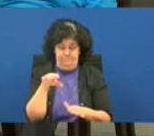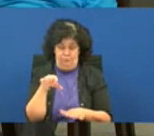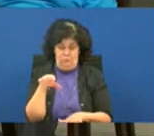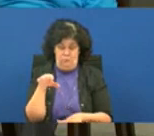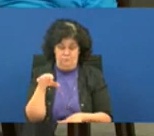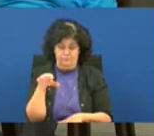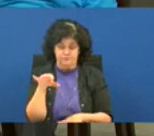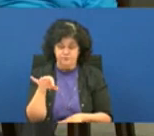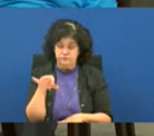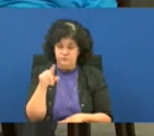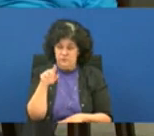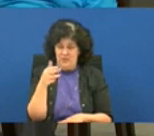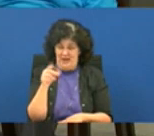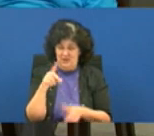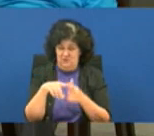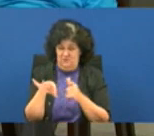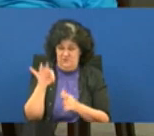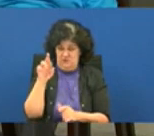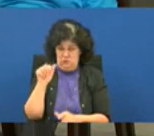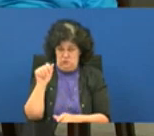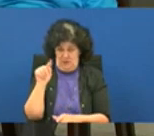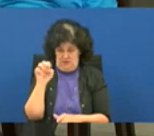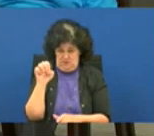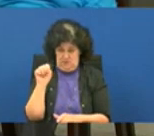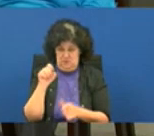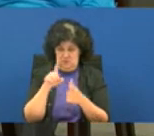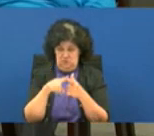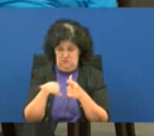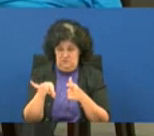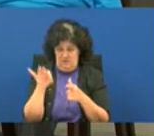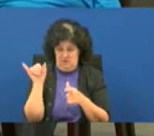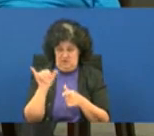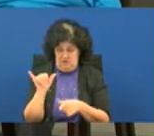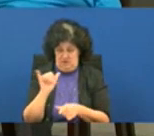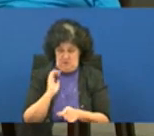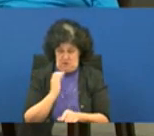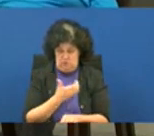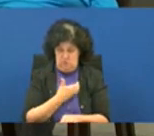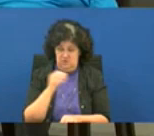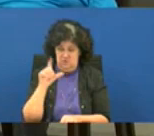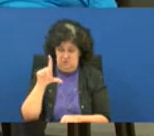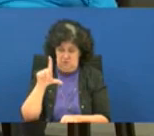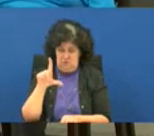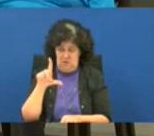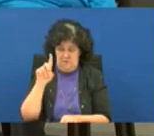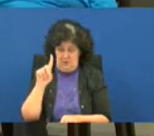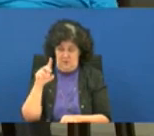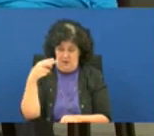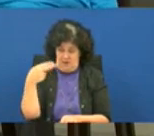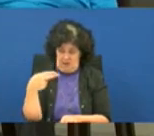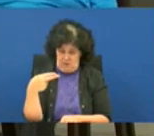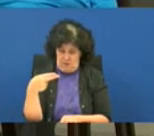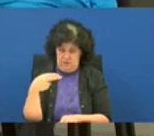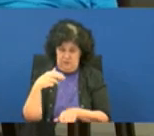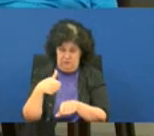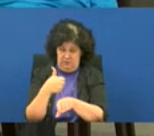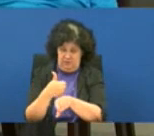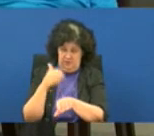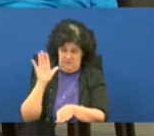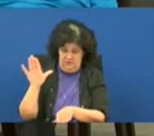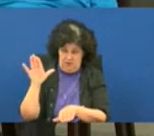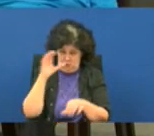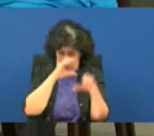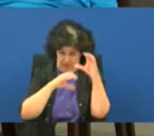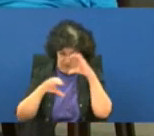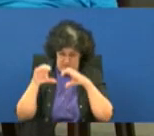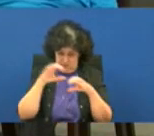that are comparable to what we were already providing to be able to contract with and then louisiana department of health implemented their own crisis